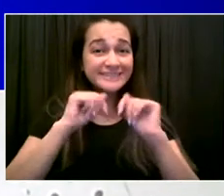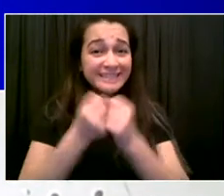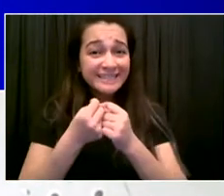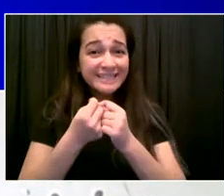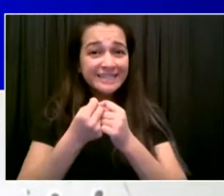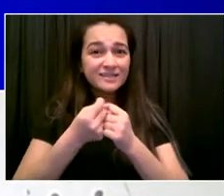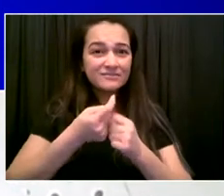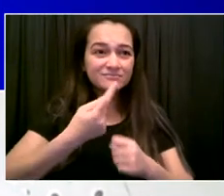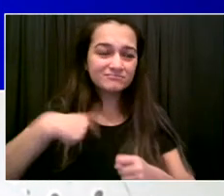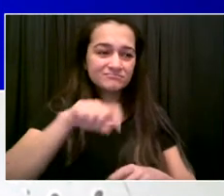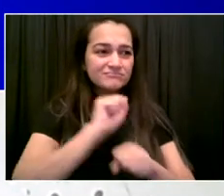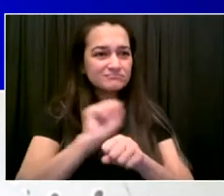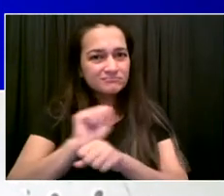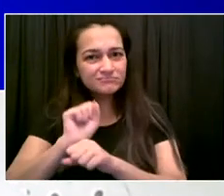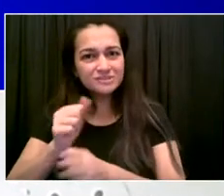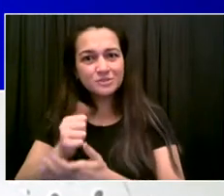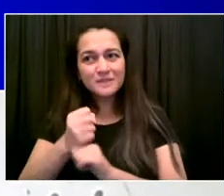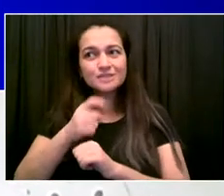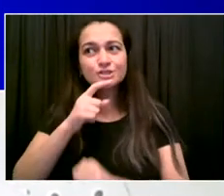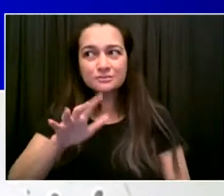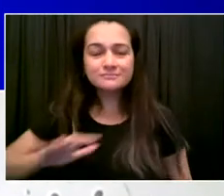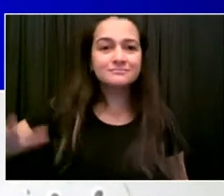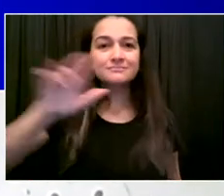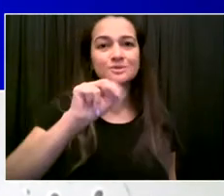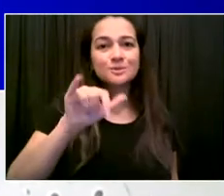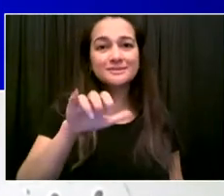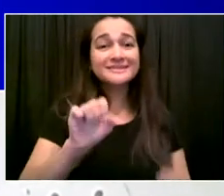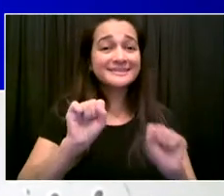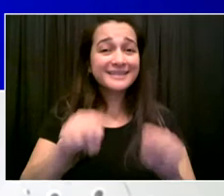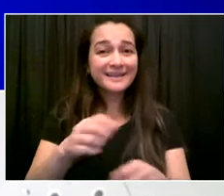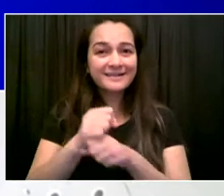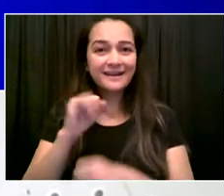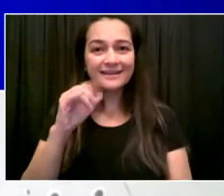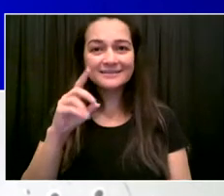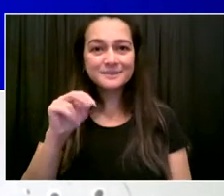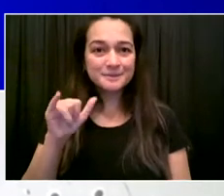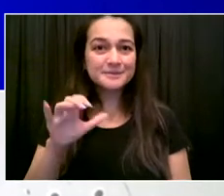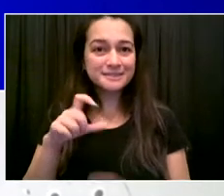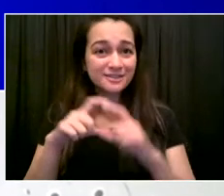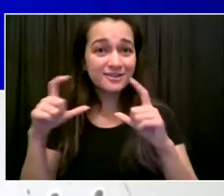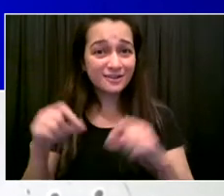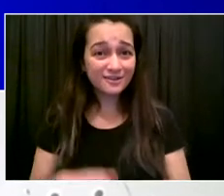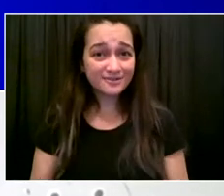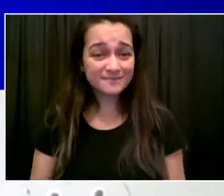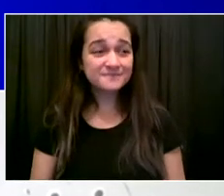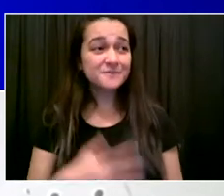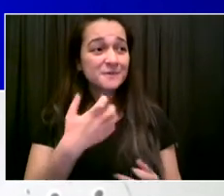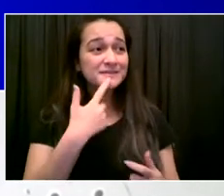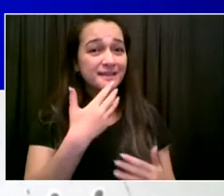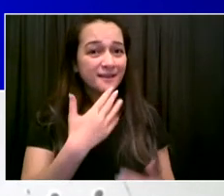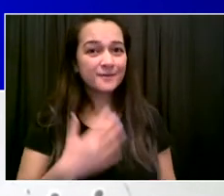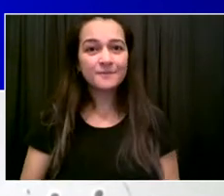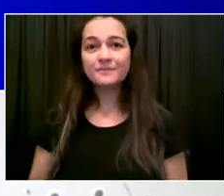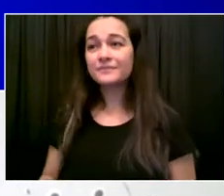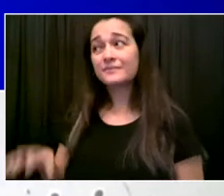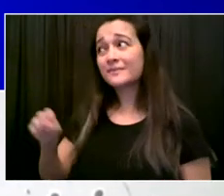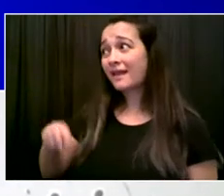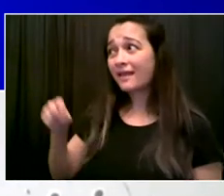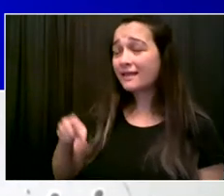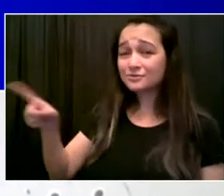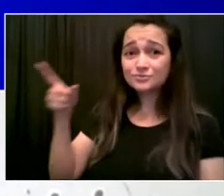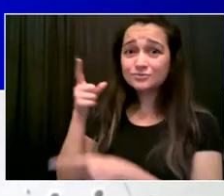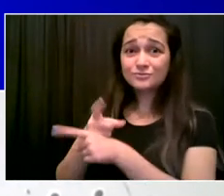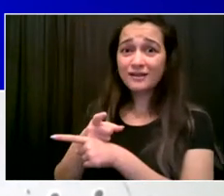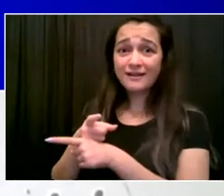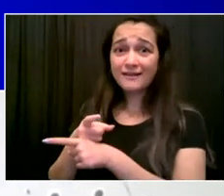Arlenis. And thank you for the great work you and your colleagues do. I love when you talked about the smile on people's faces because everyone, this is a human thing,